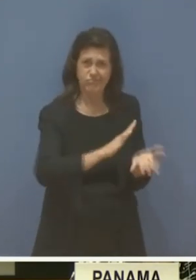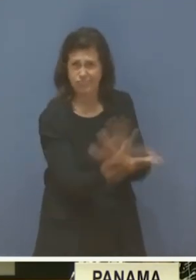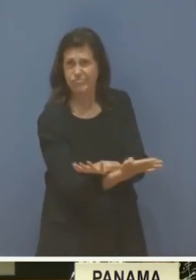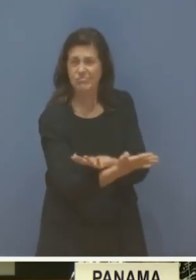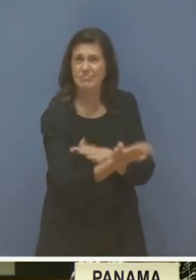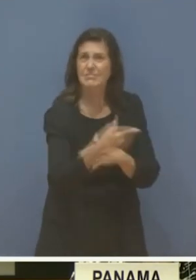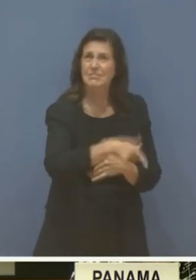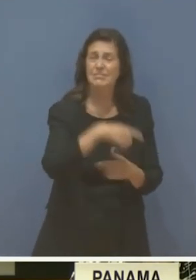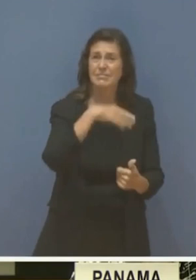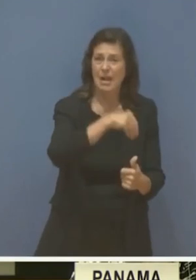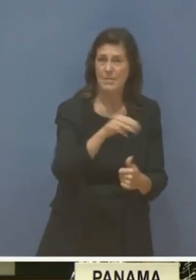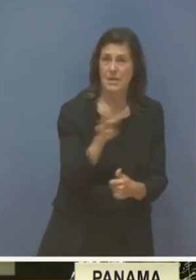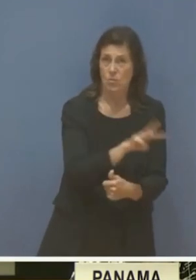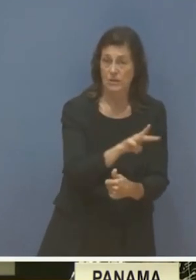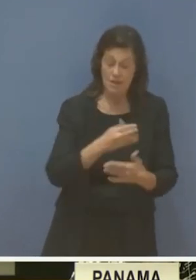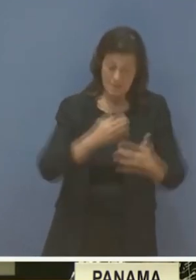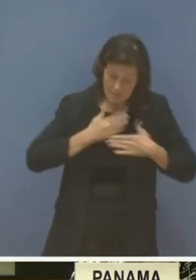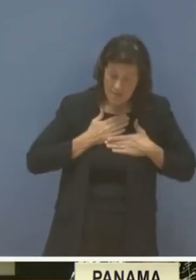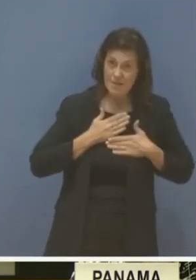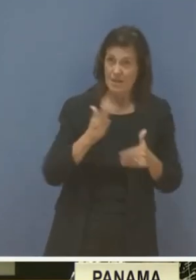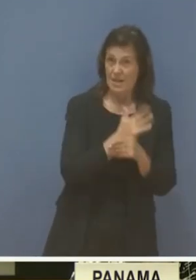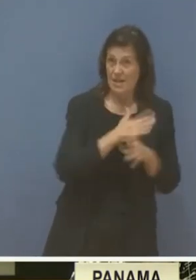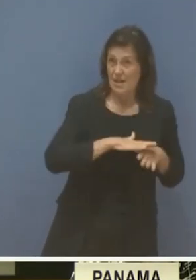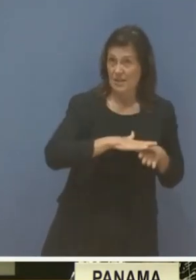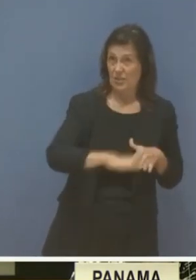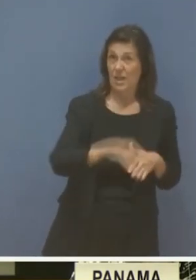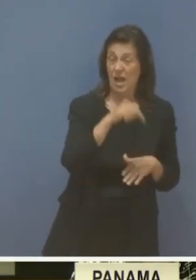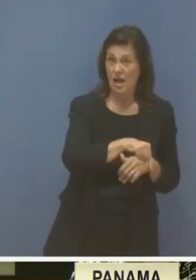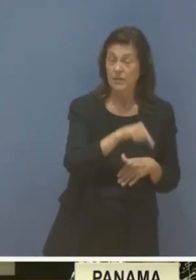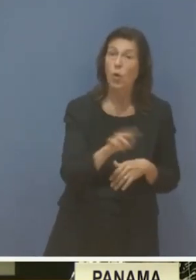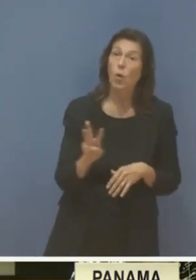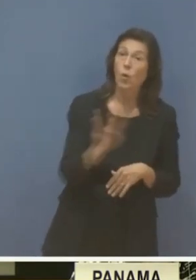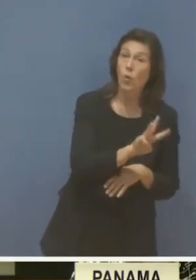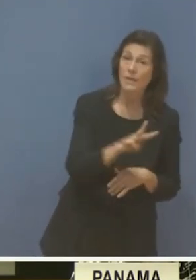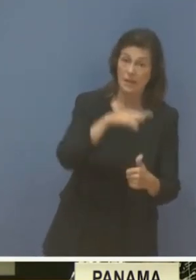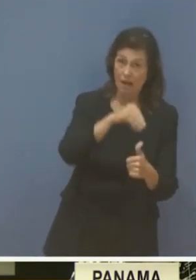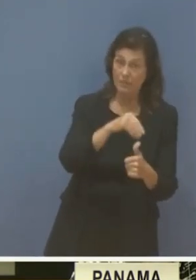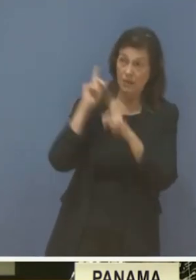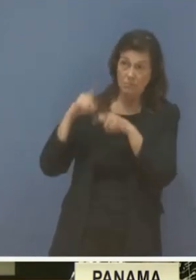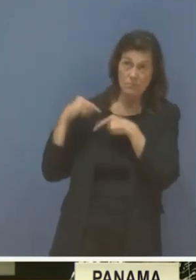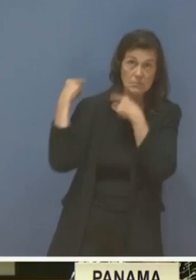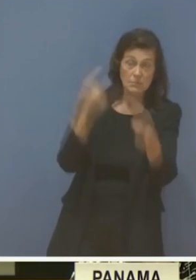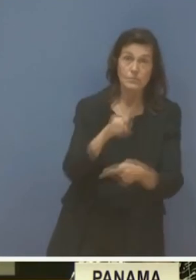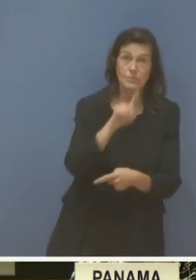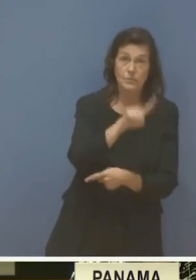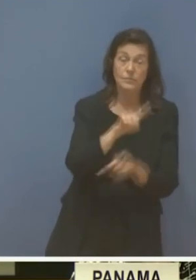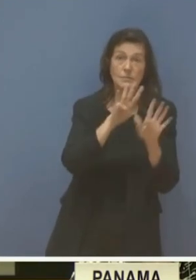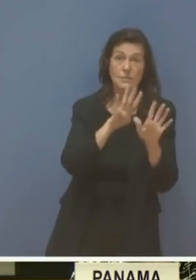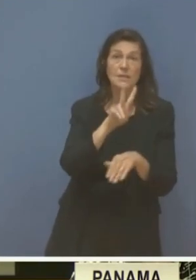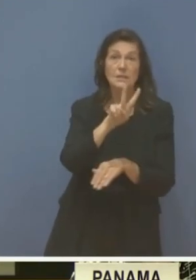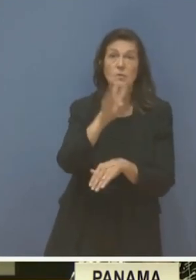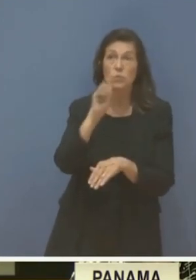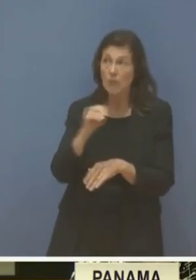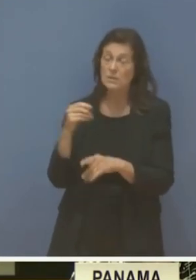of an indigenous land which has planned this part of the state of Western Armenia since 1920. All